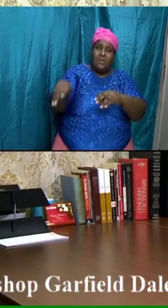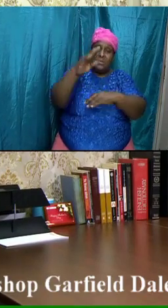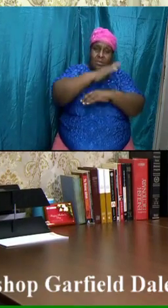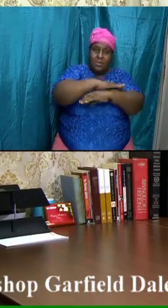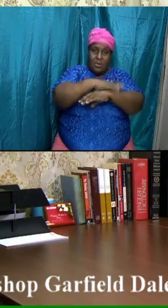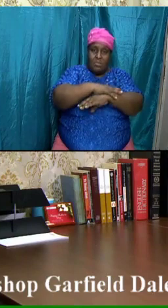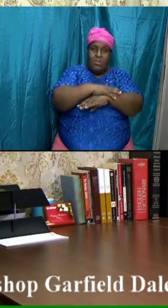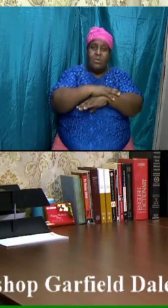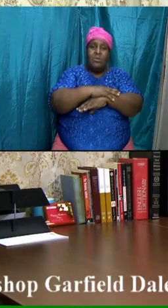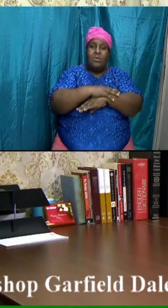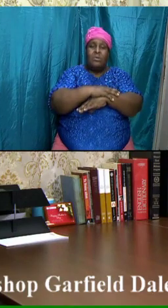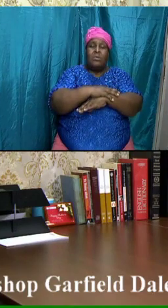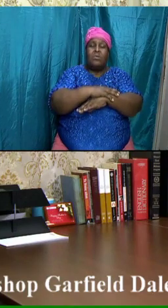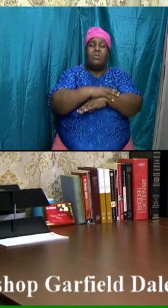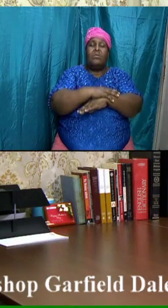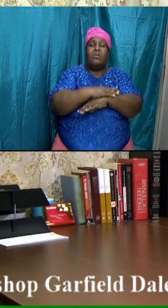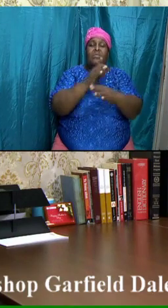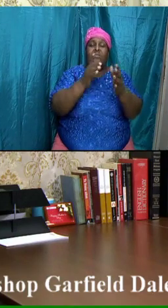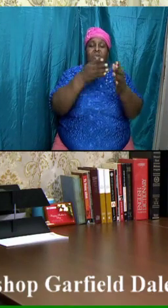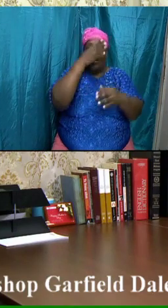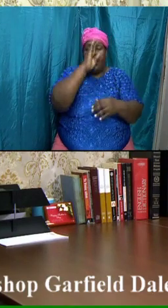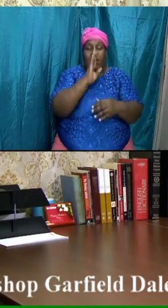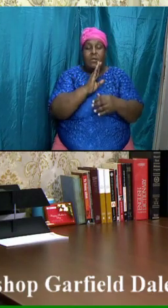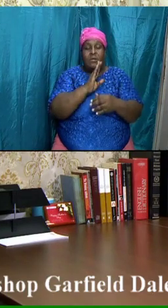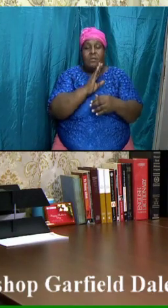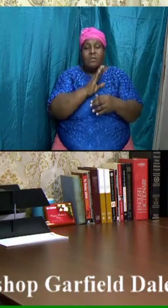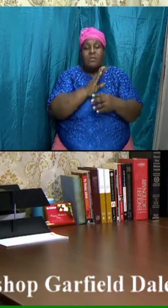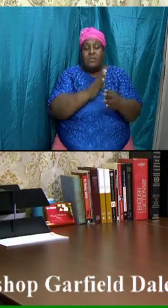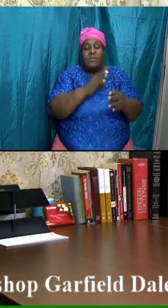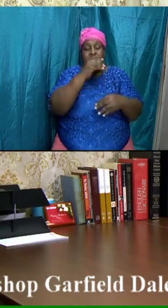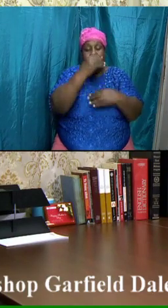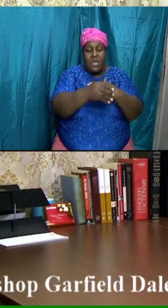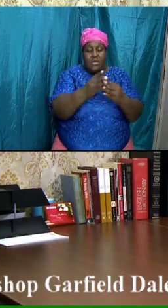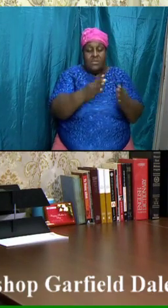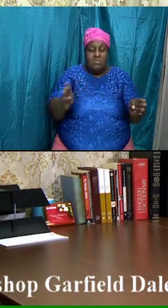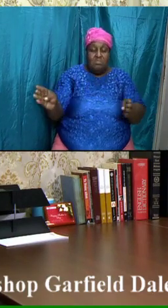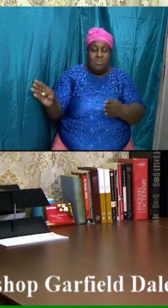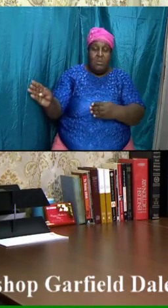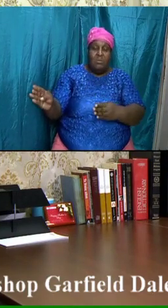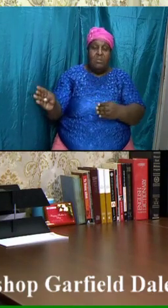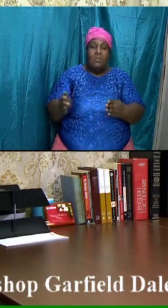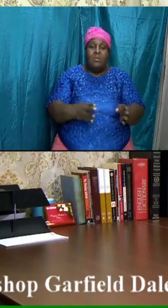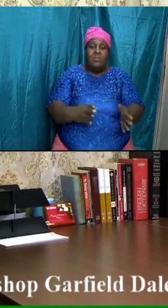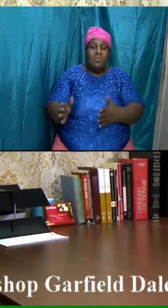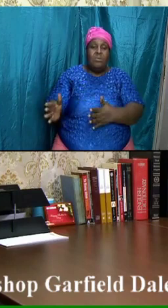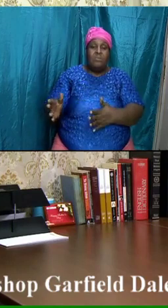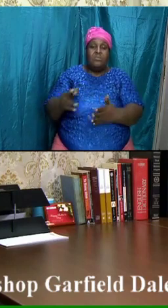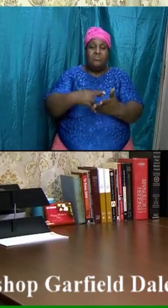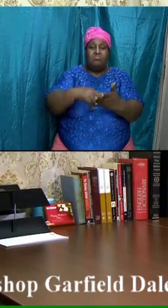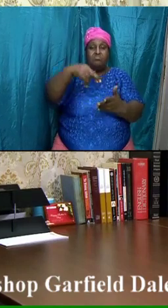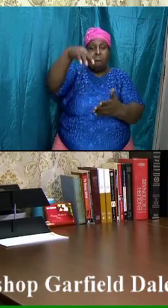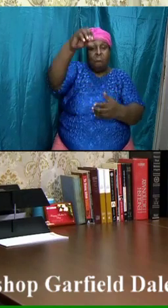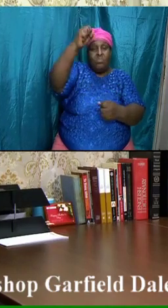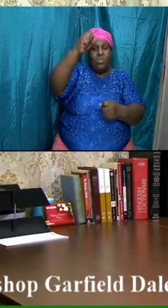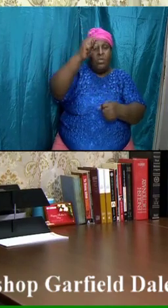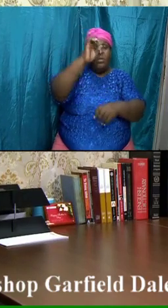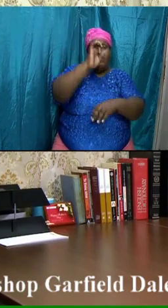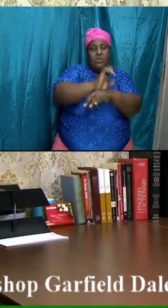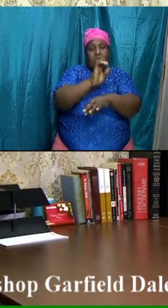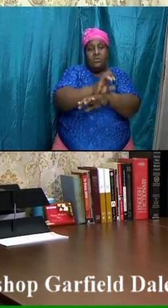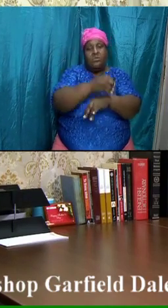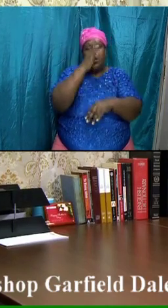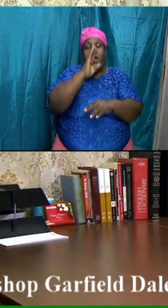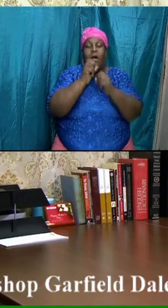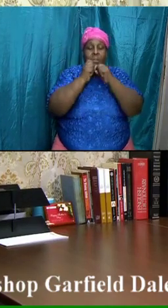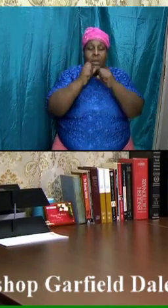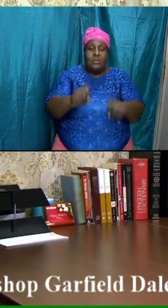make our calling and election sure because the next big event is the rapture of the church God bless you God bless